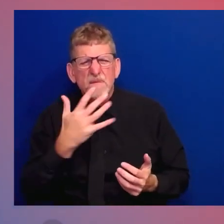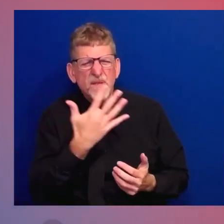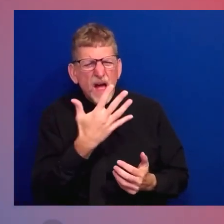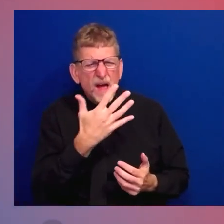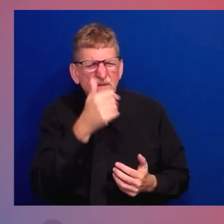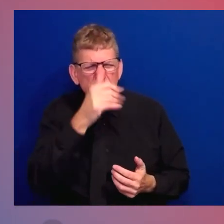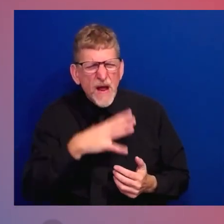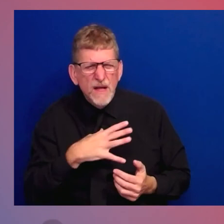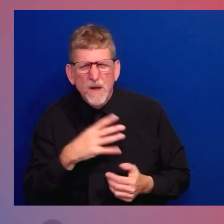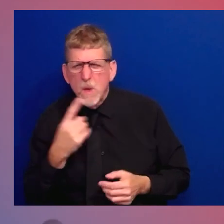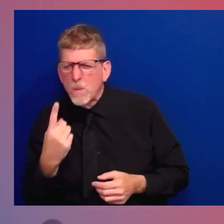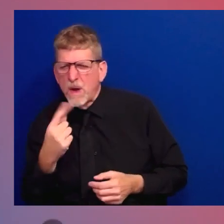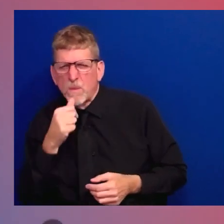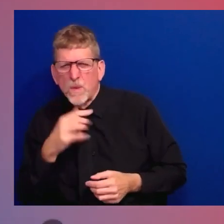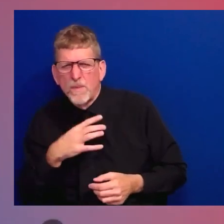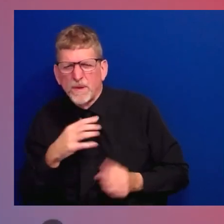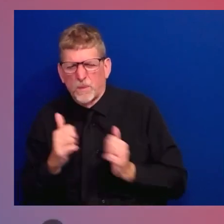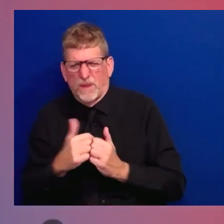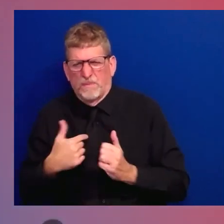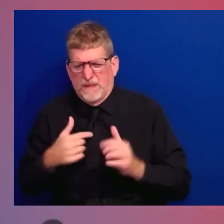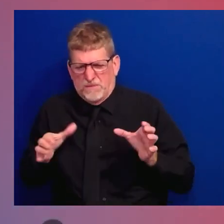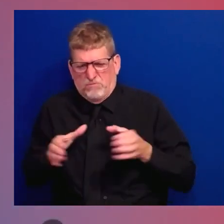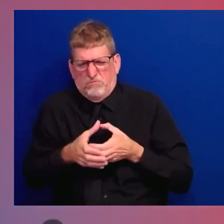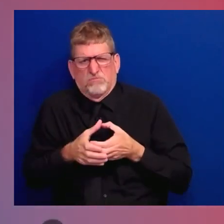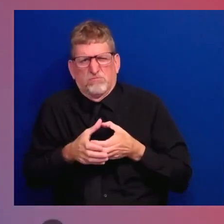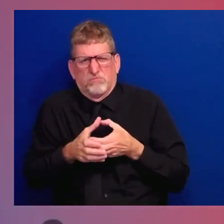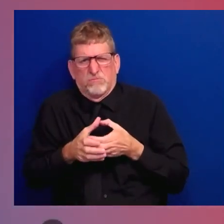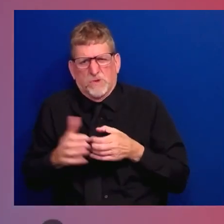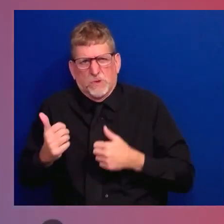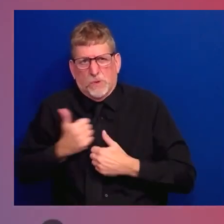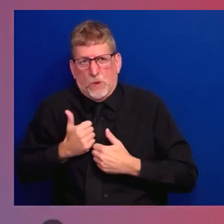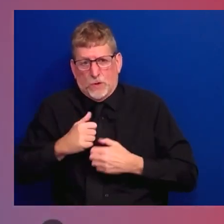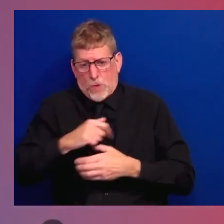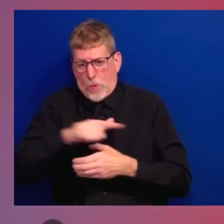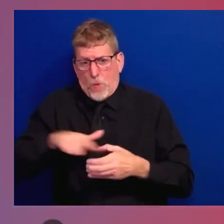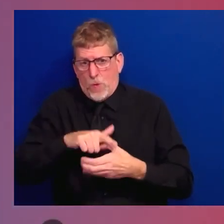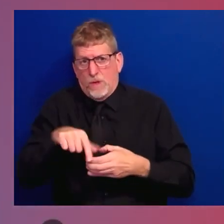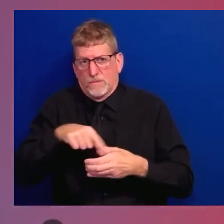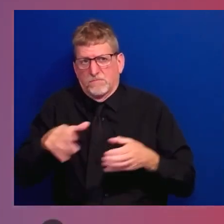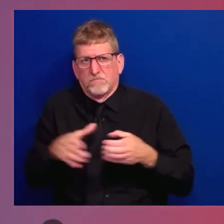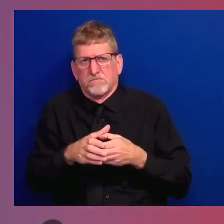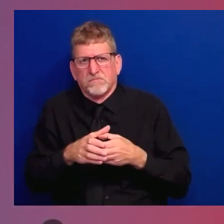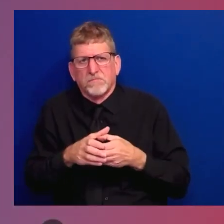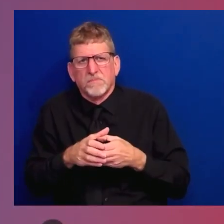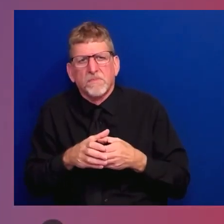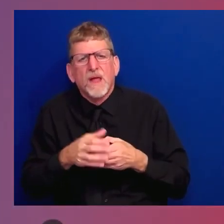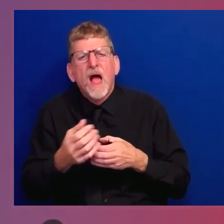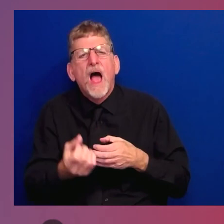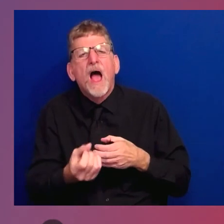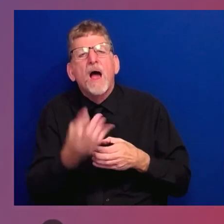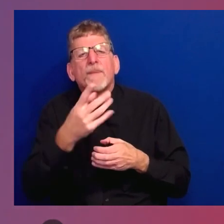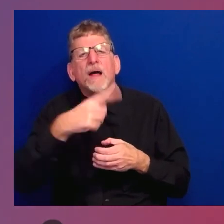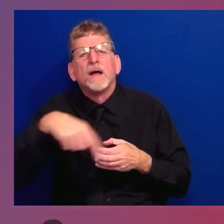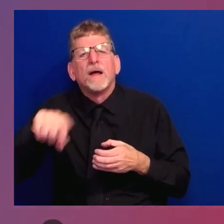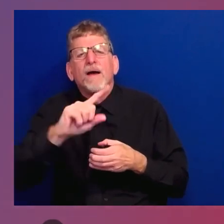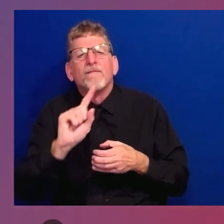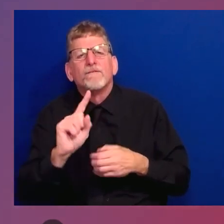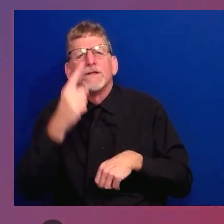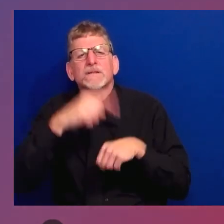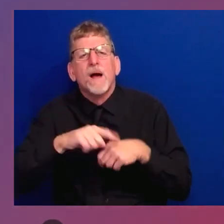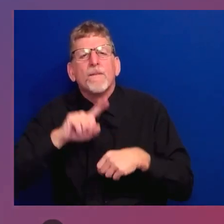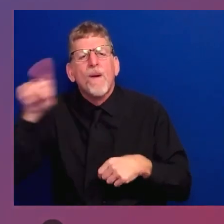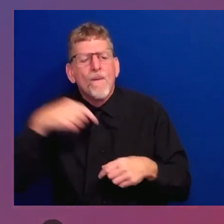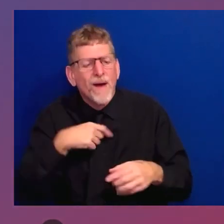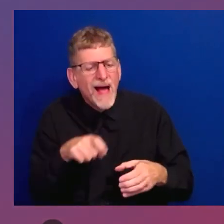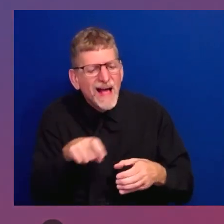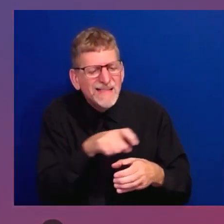all, and I said, how many of this is your first tour of duty? Nobody raised their hand. Second tour of duty, nobody. Third tour, two